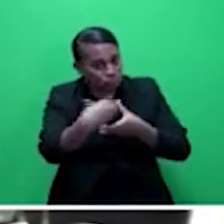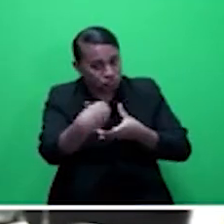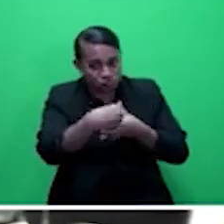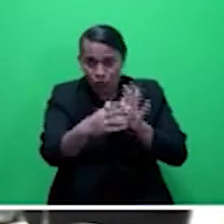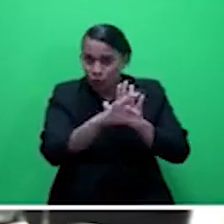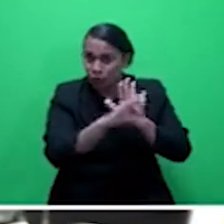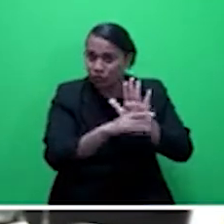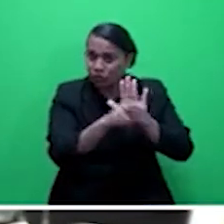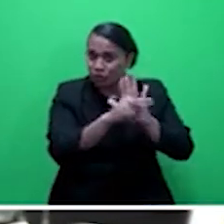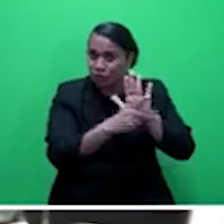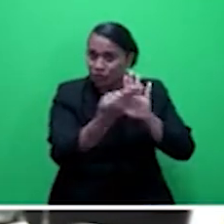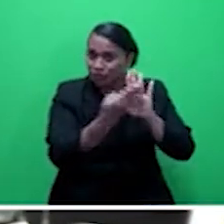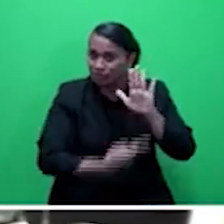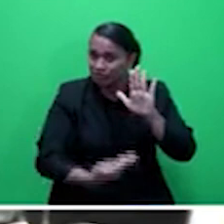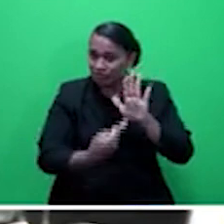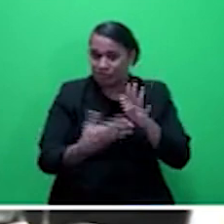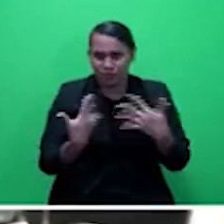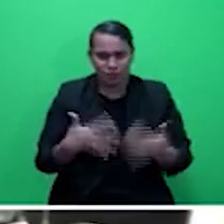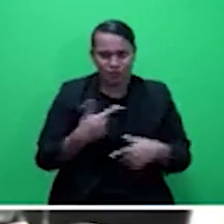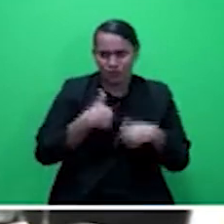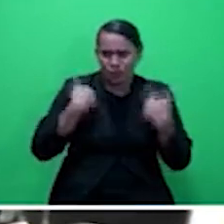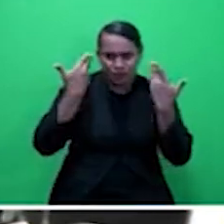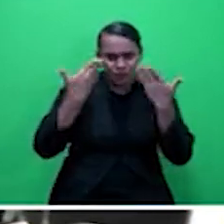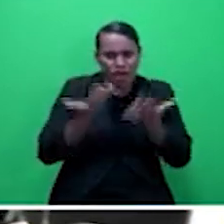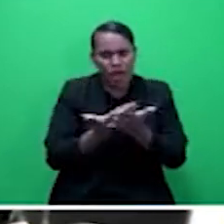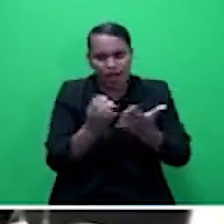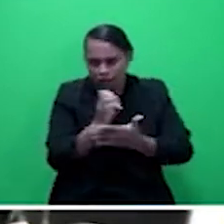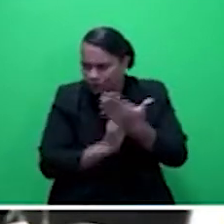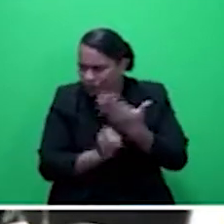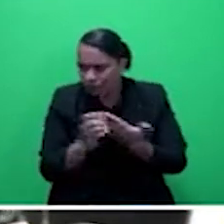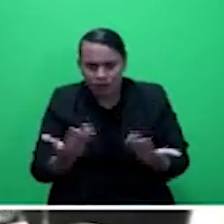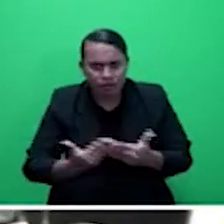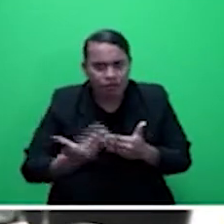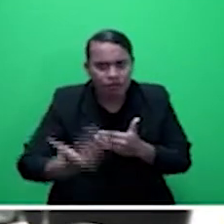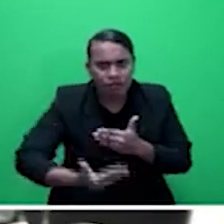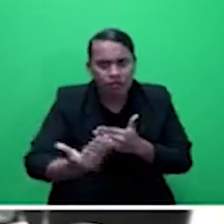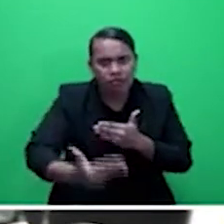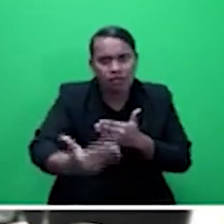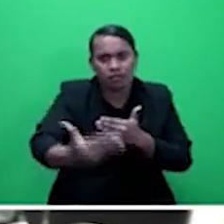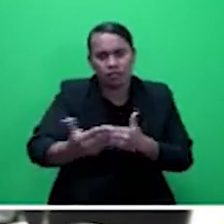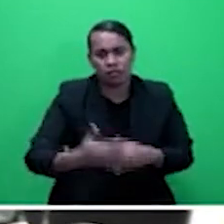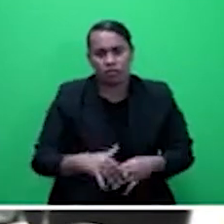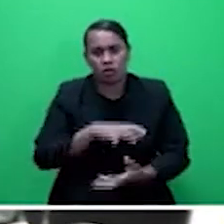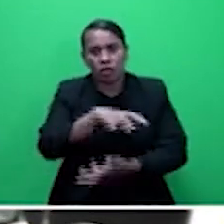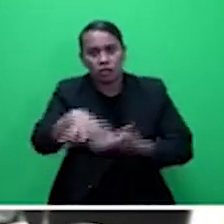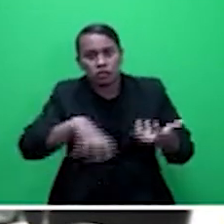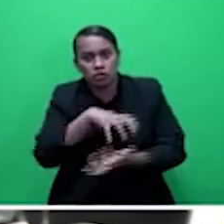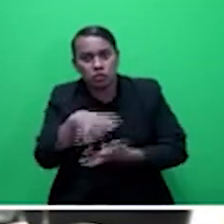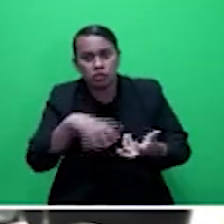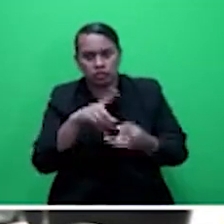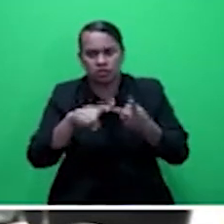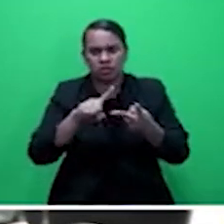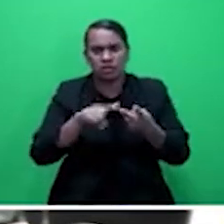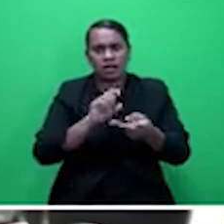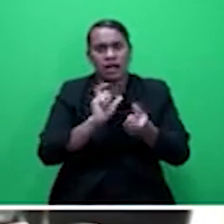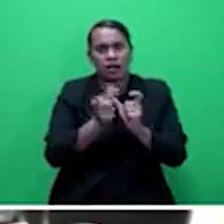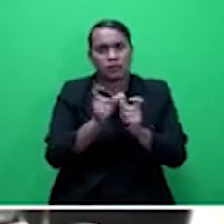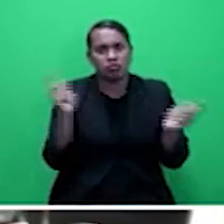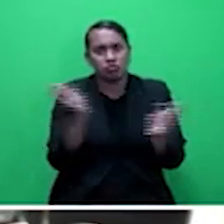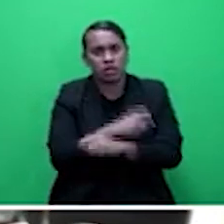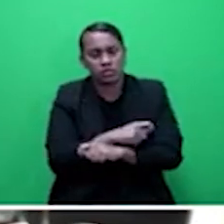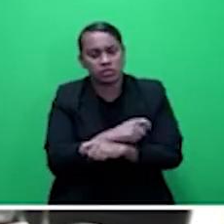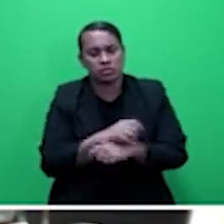unpredictability of the events nowadays, such as cyclones, climate change has led to this and global